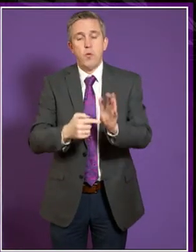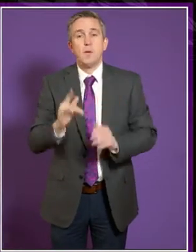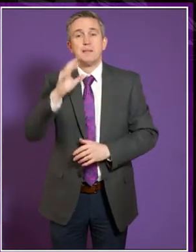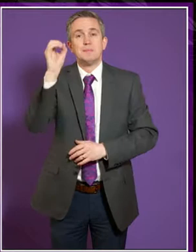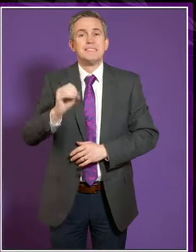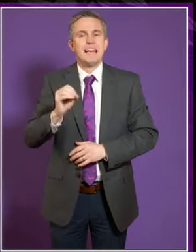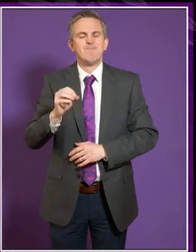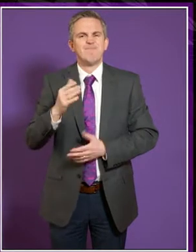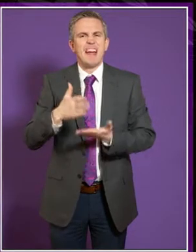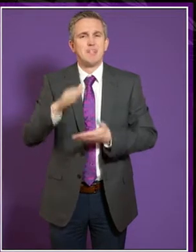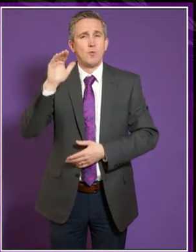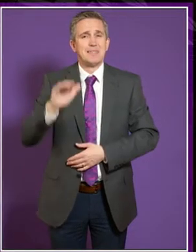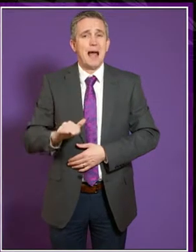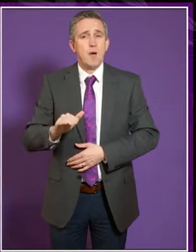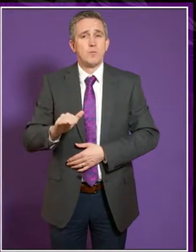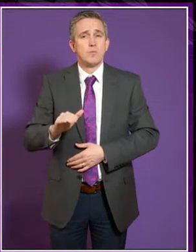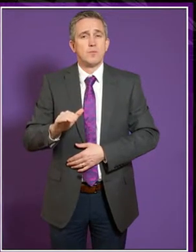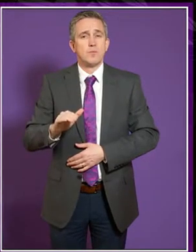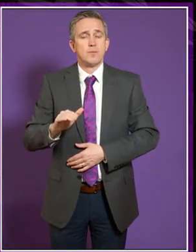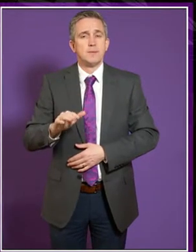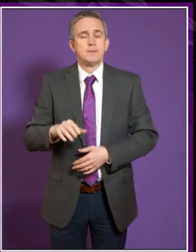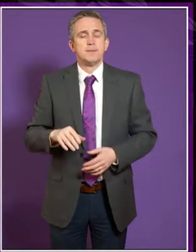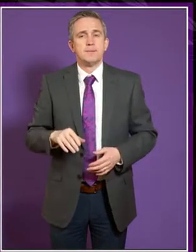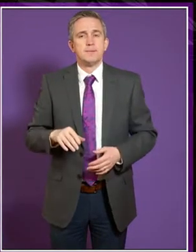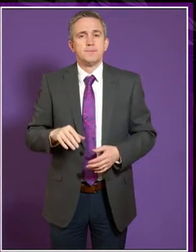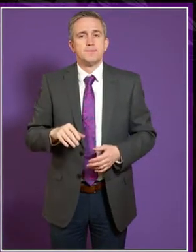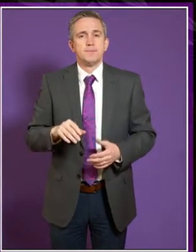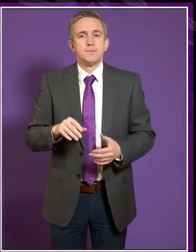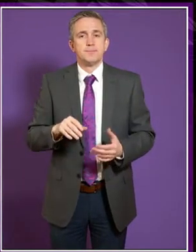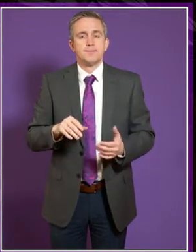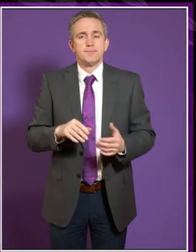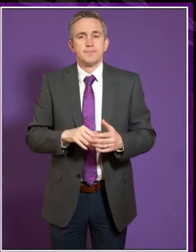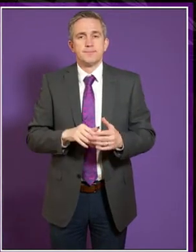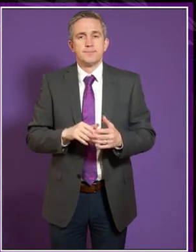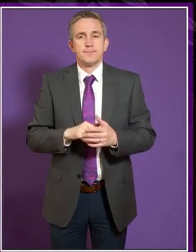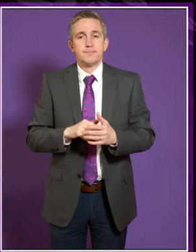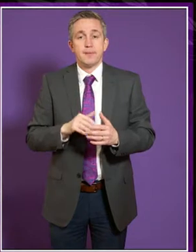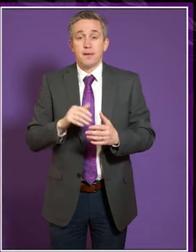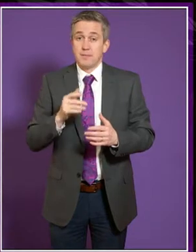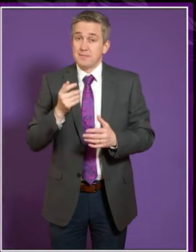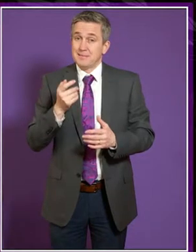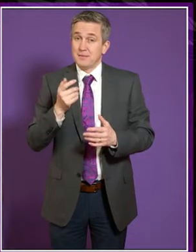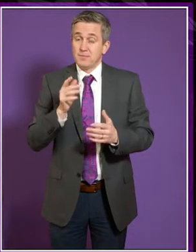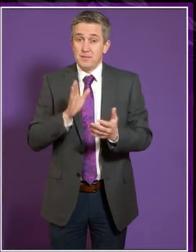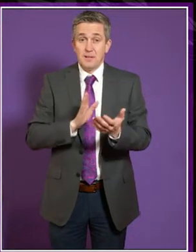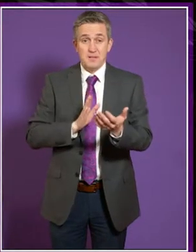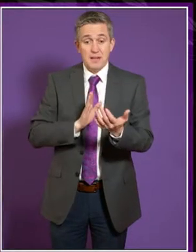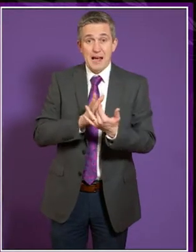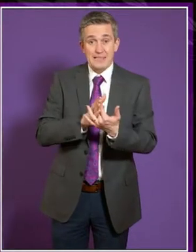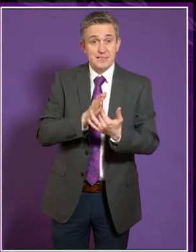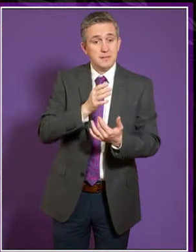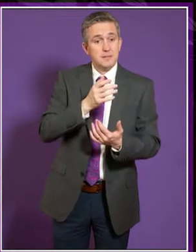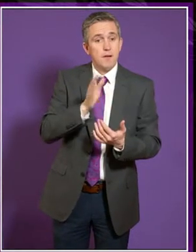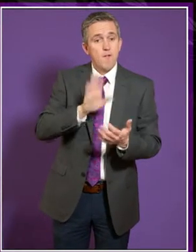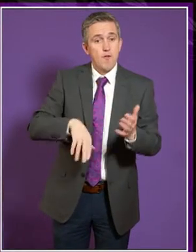bit and actually, in the context of access, it went down by almost the same number as the number of